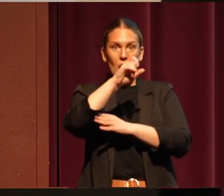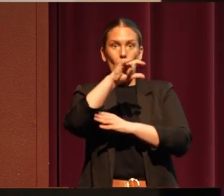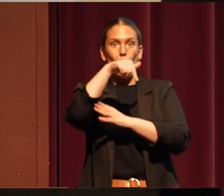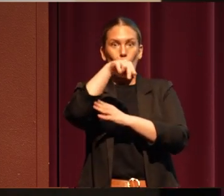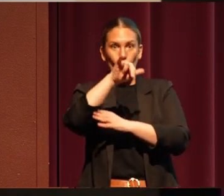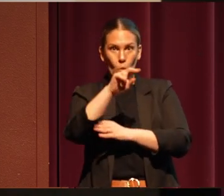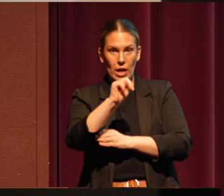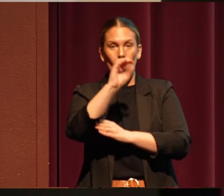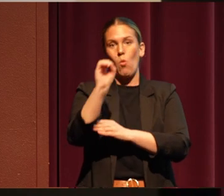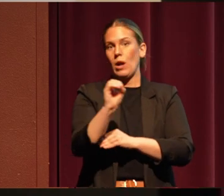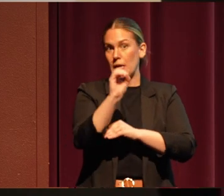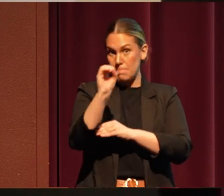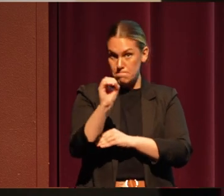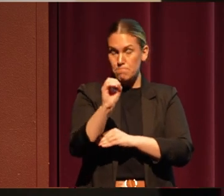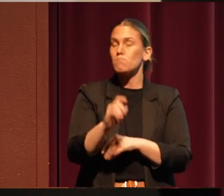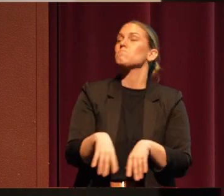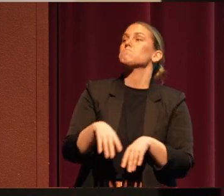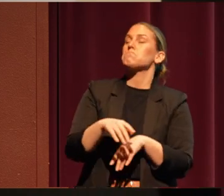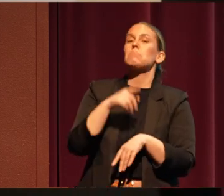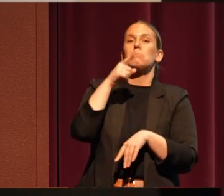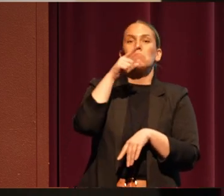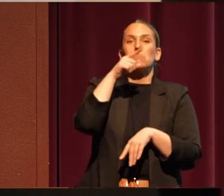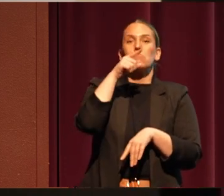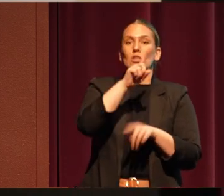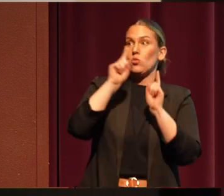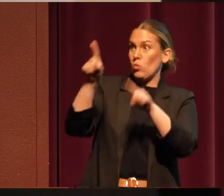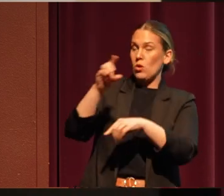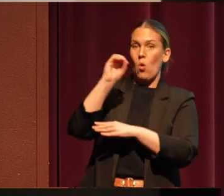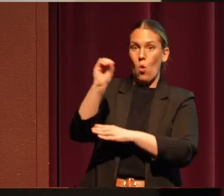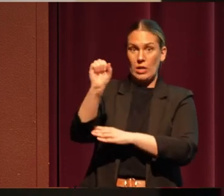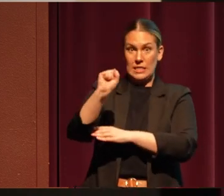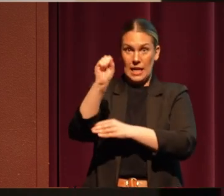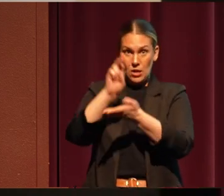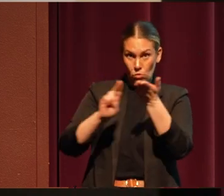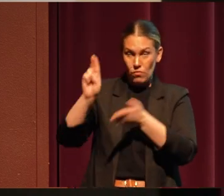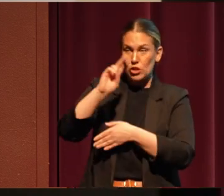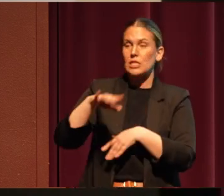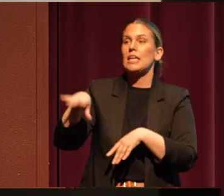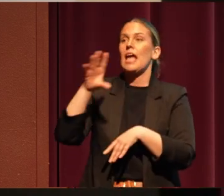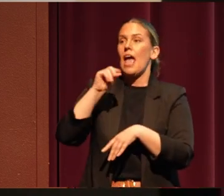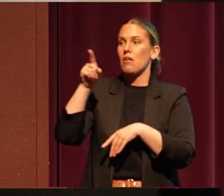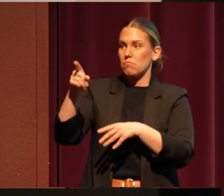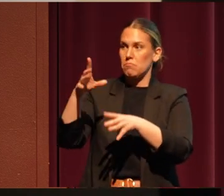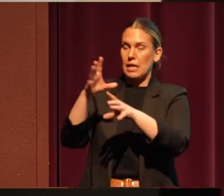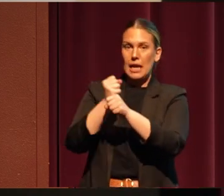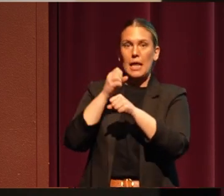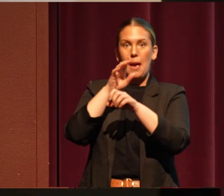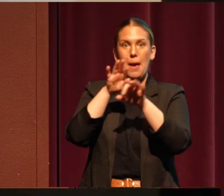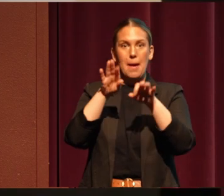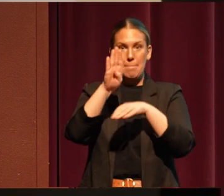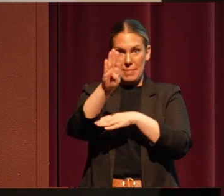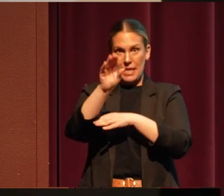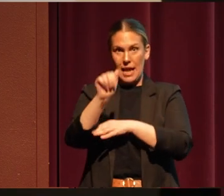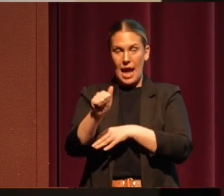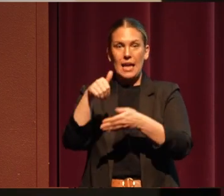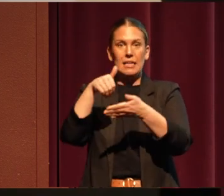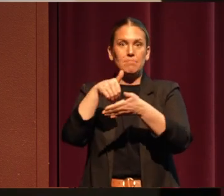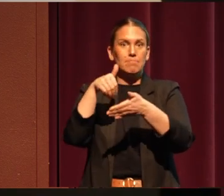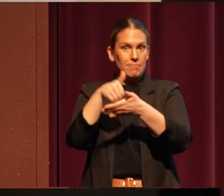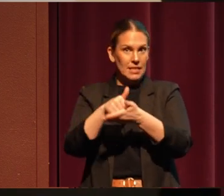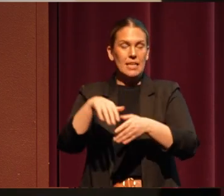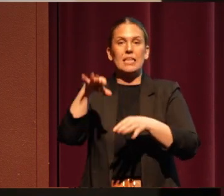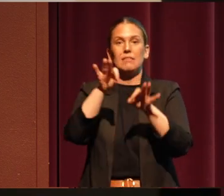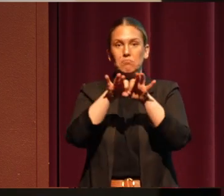She then went on to attend Oregon State University, receiving a Bachelor of Science in Ethnic Studies and a Master of Arts in Interdisciplinary